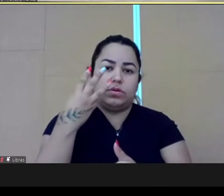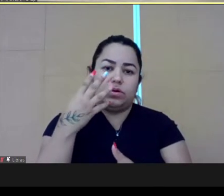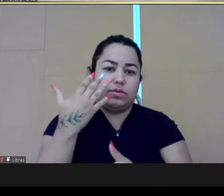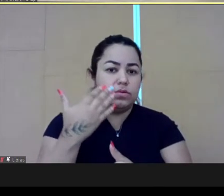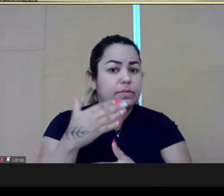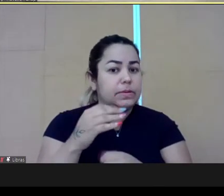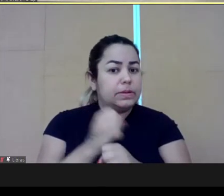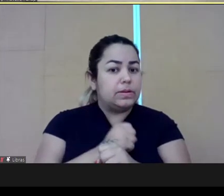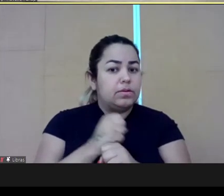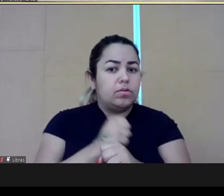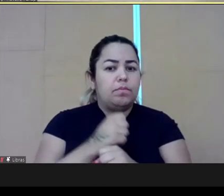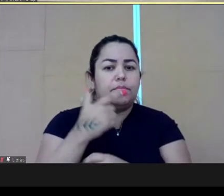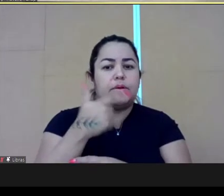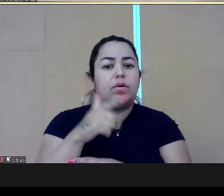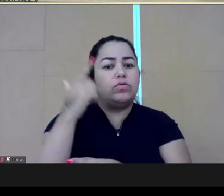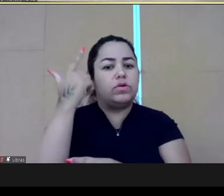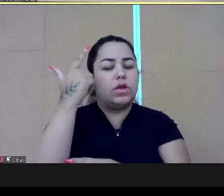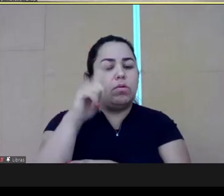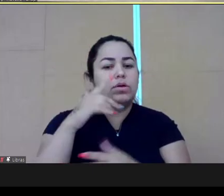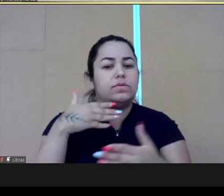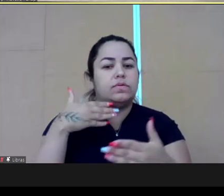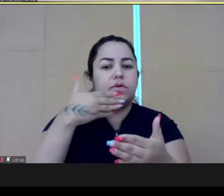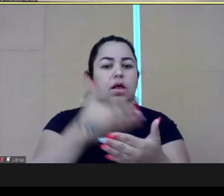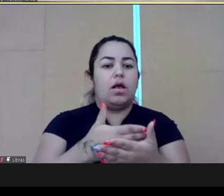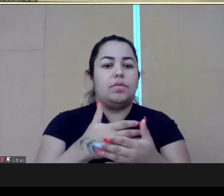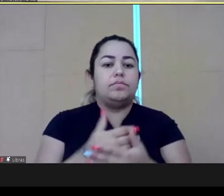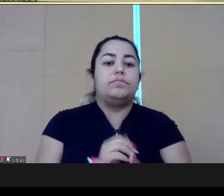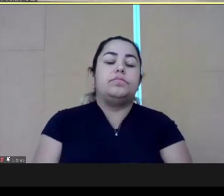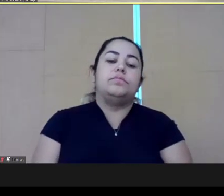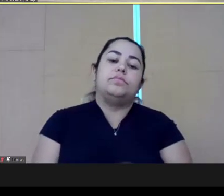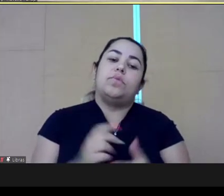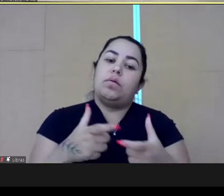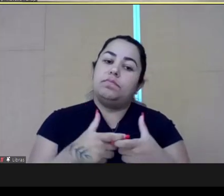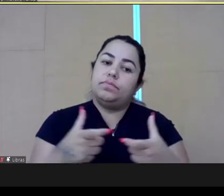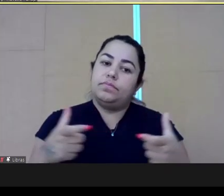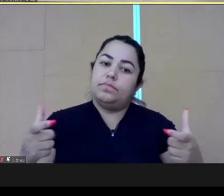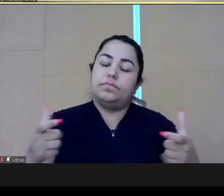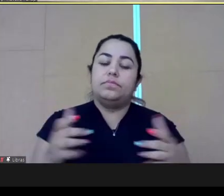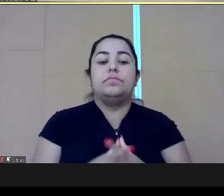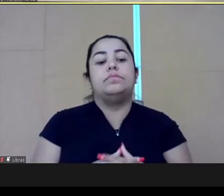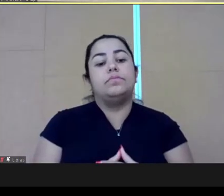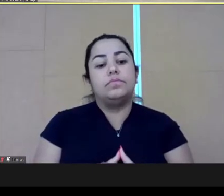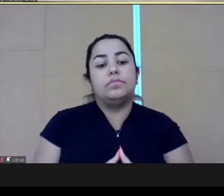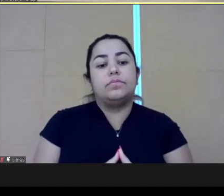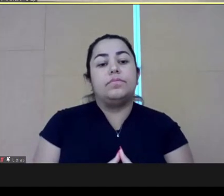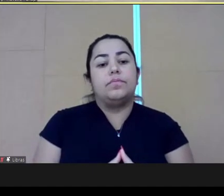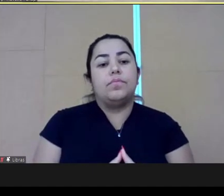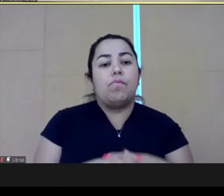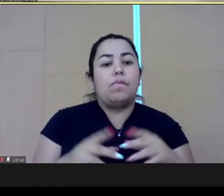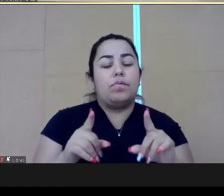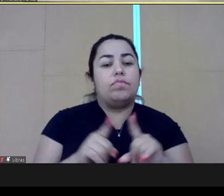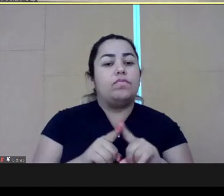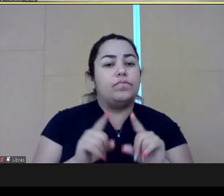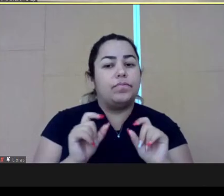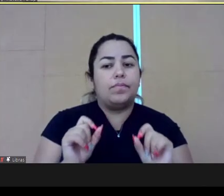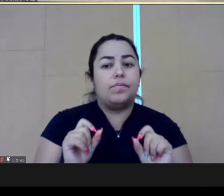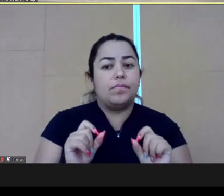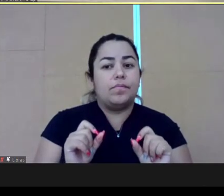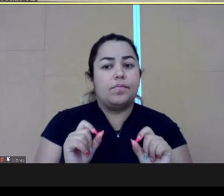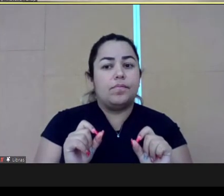wider group of civil servants and